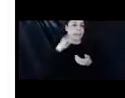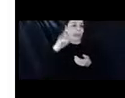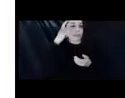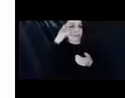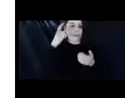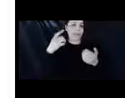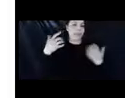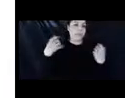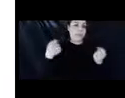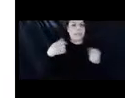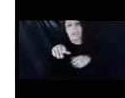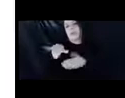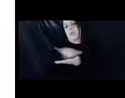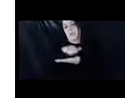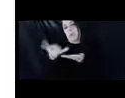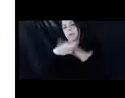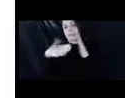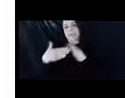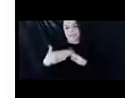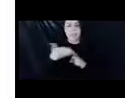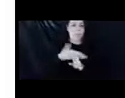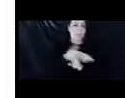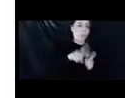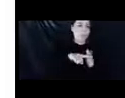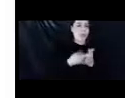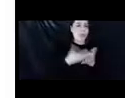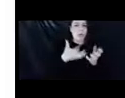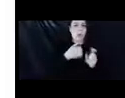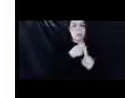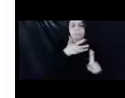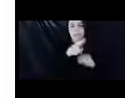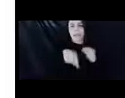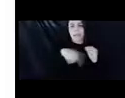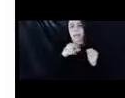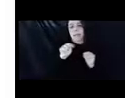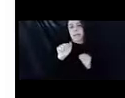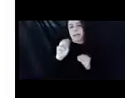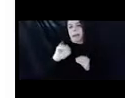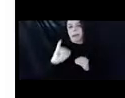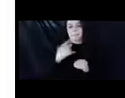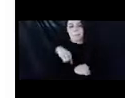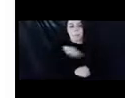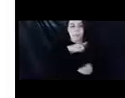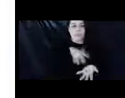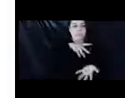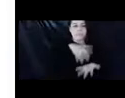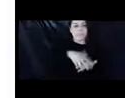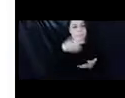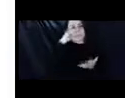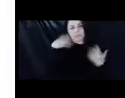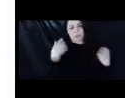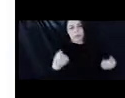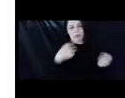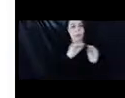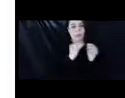to say a few words, um, about NAMI NYC. Um, we are a grassroots mental health organization. Um,